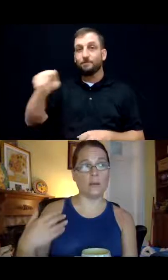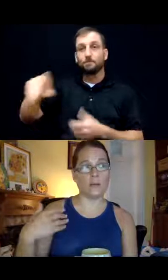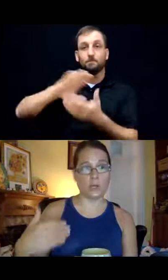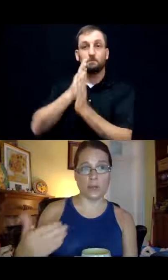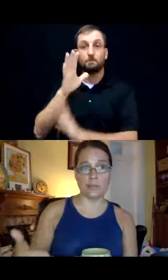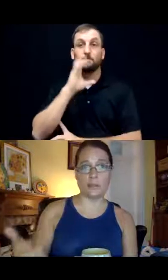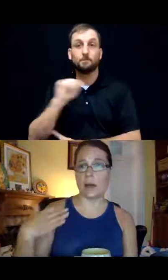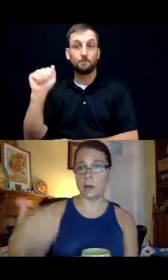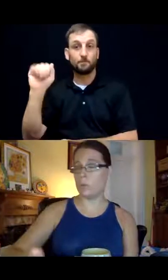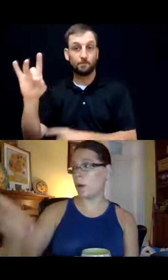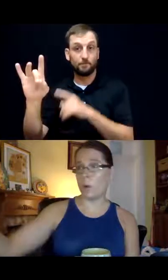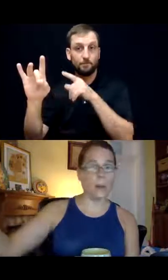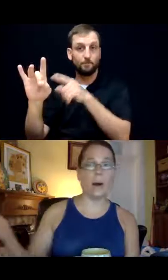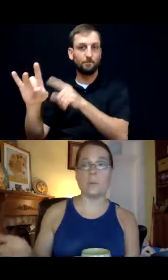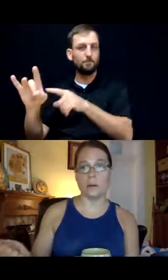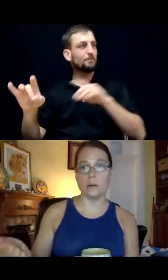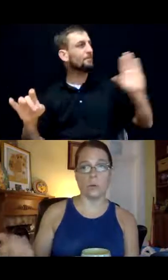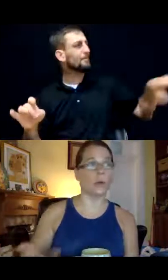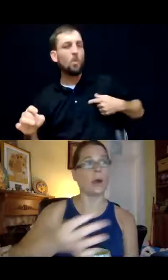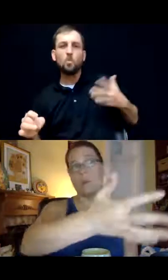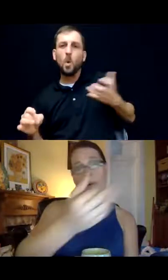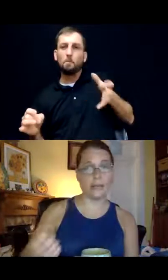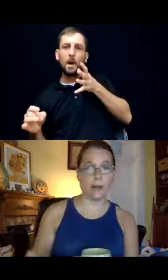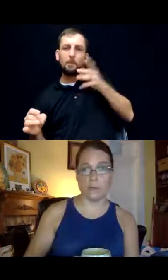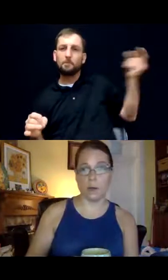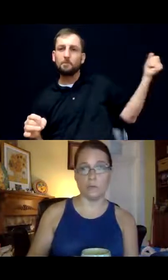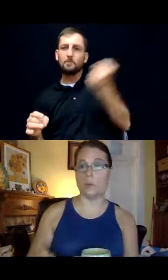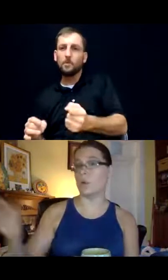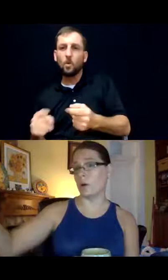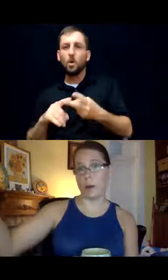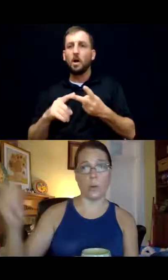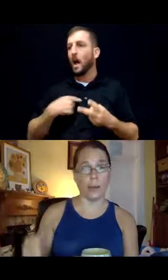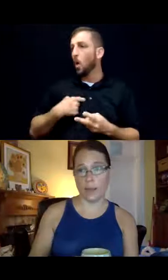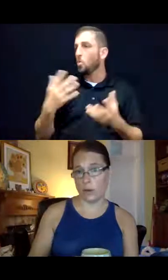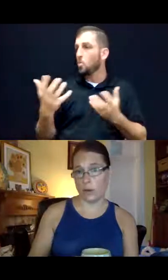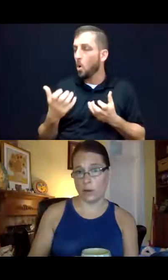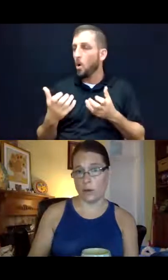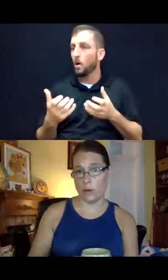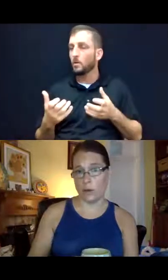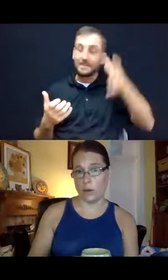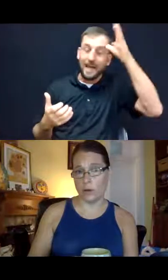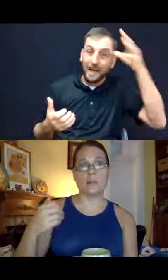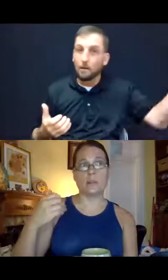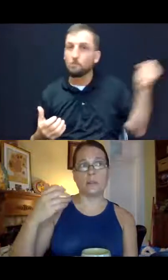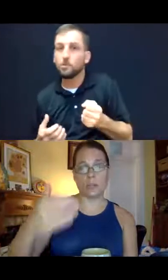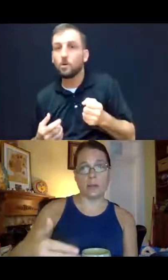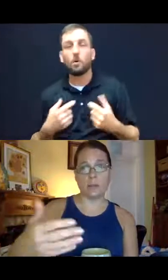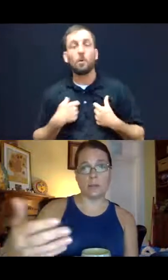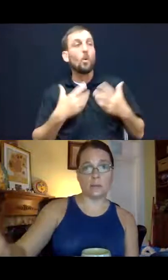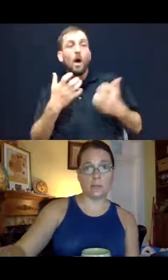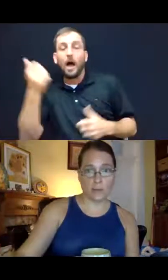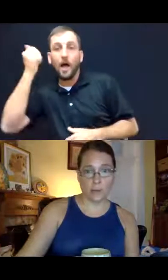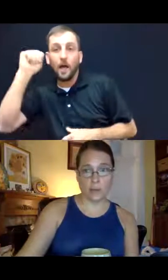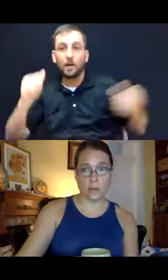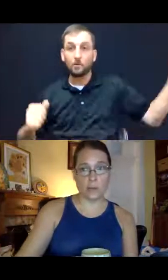if the child says, I want my mom here, or I want my dad involved, or I want my aunt involved. The child